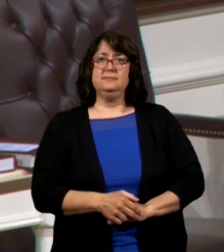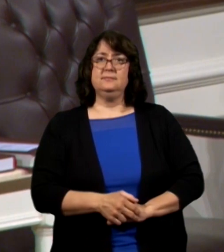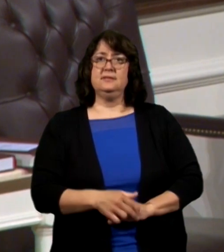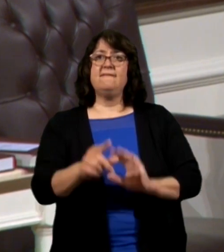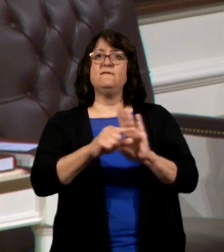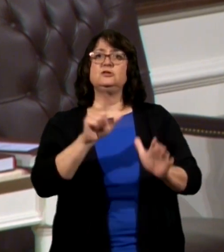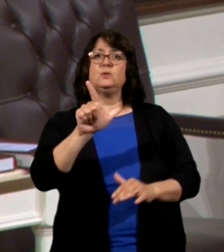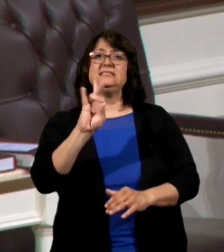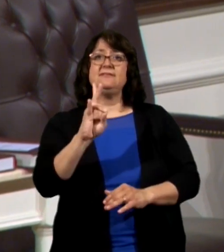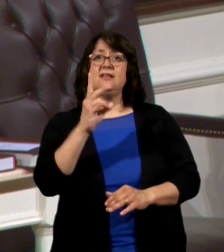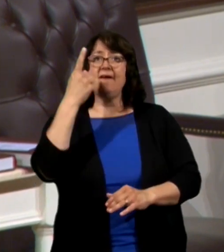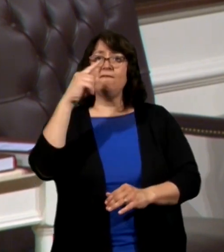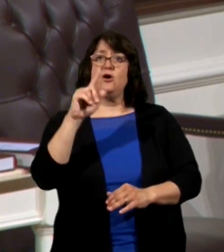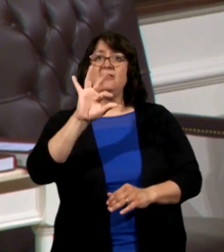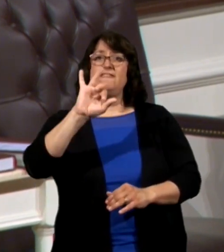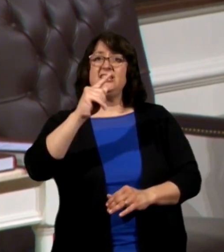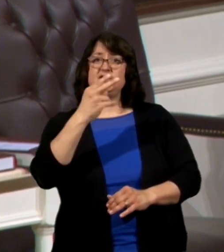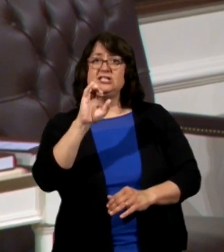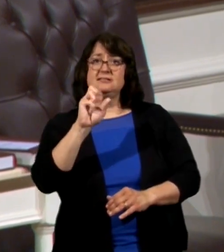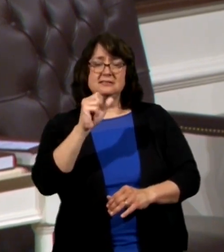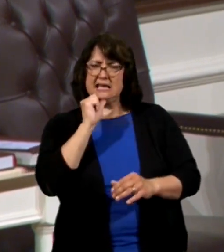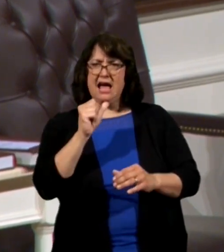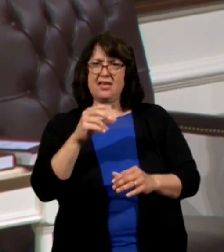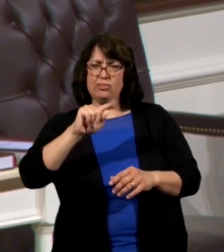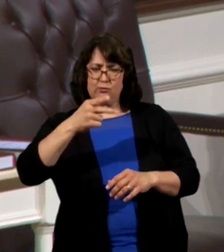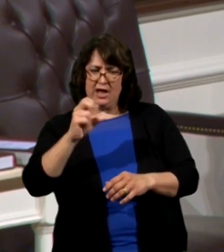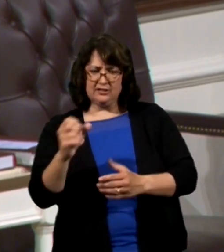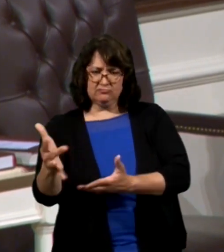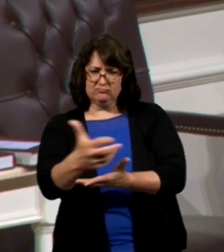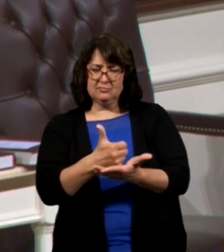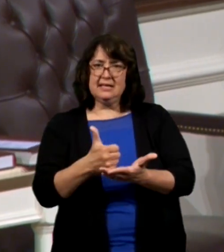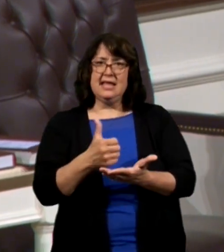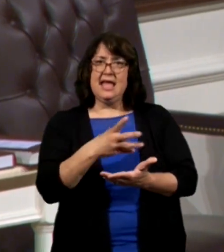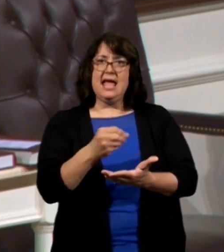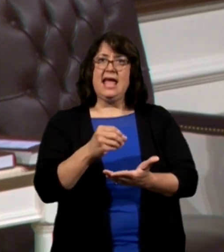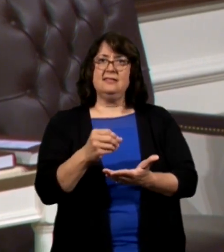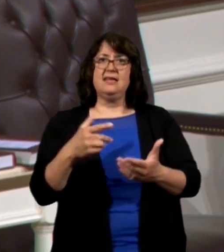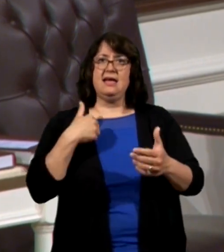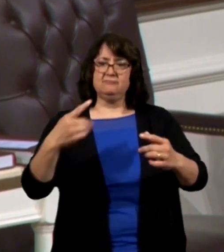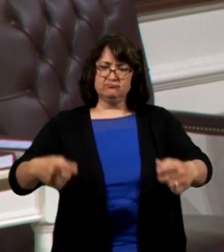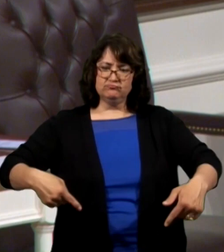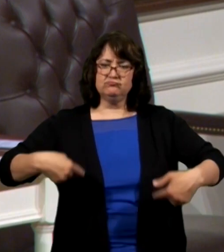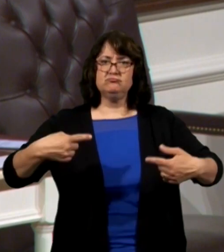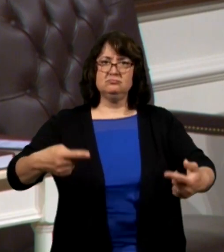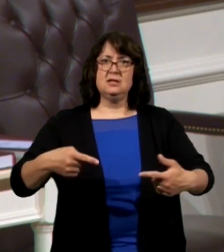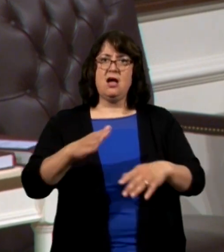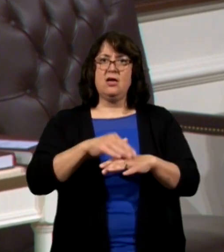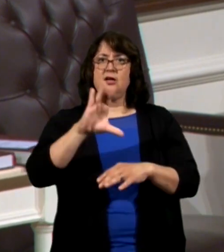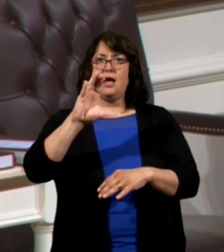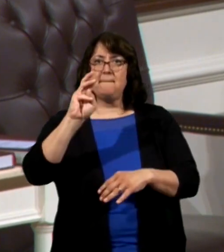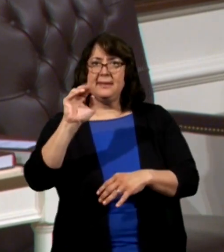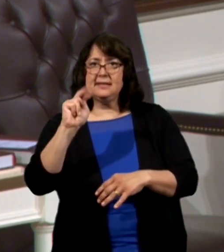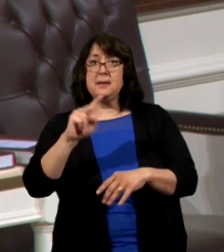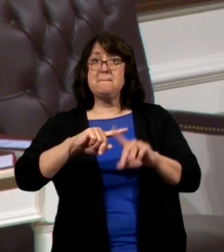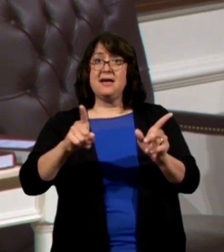Verse 27, for the fitches are not threshed with the threshing of shermitney. There's a cartwheel turned about upon the coming, but the fitches are